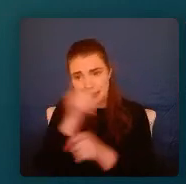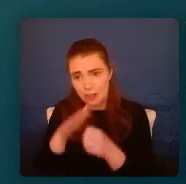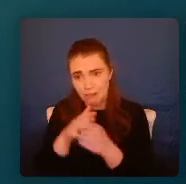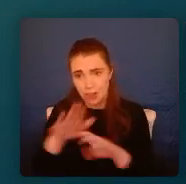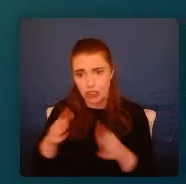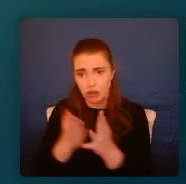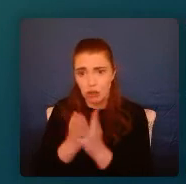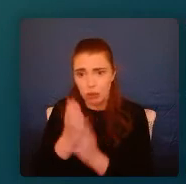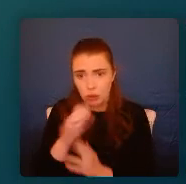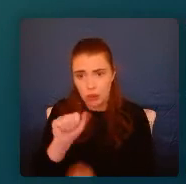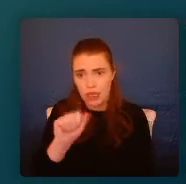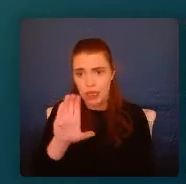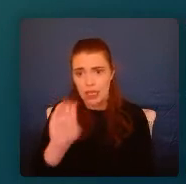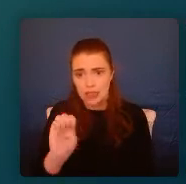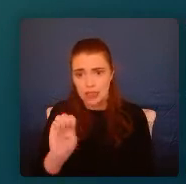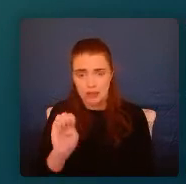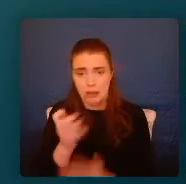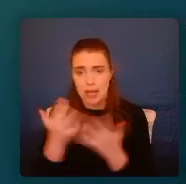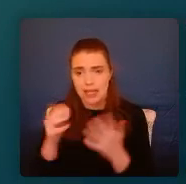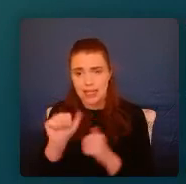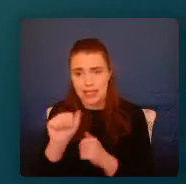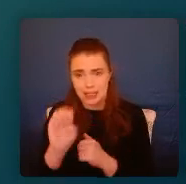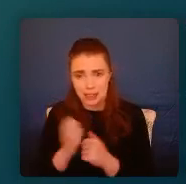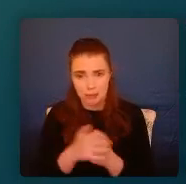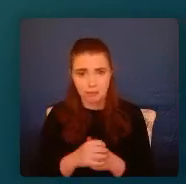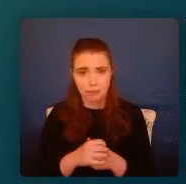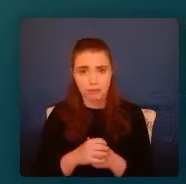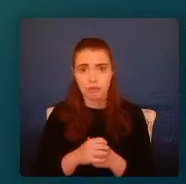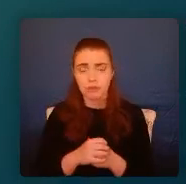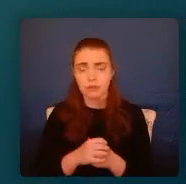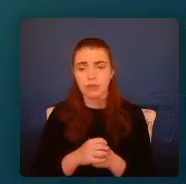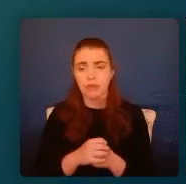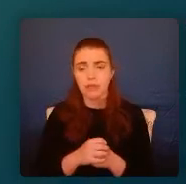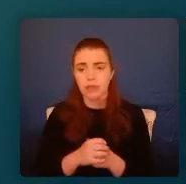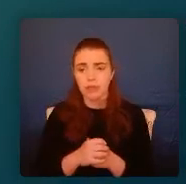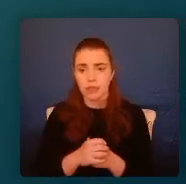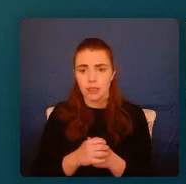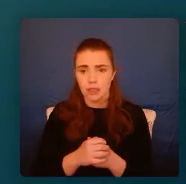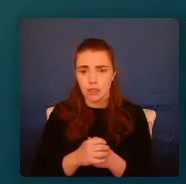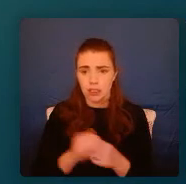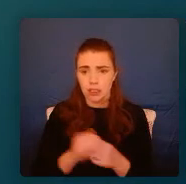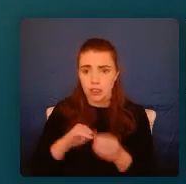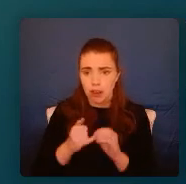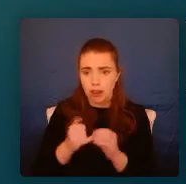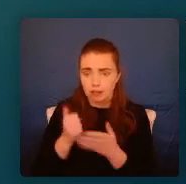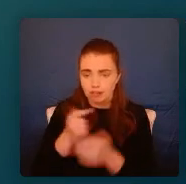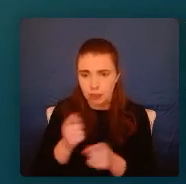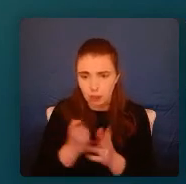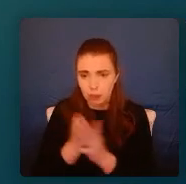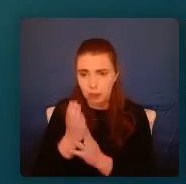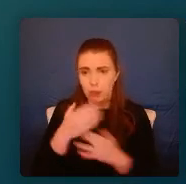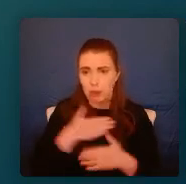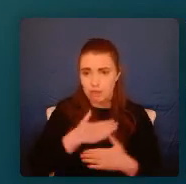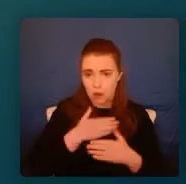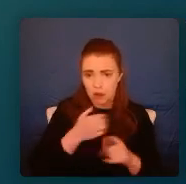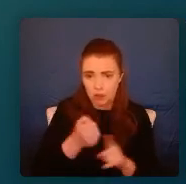can do sometimes is that we can try and overcome emotional abuse and being disregarded by a loved one